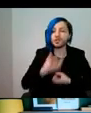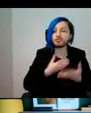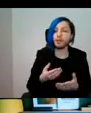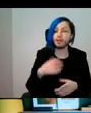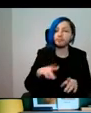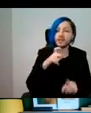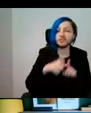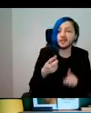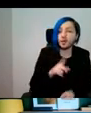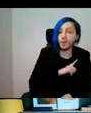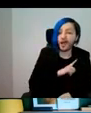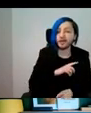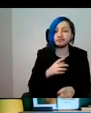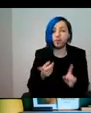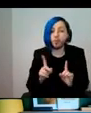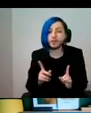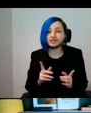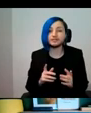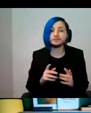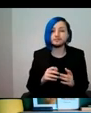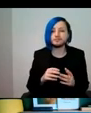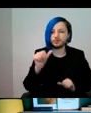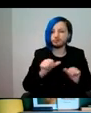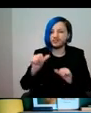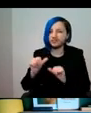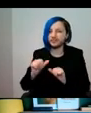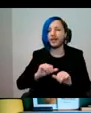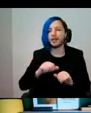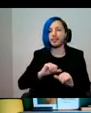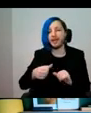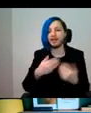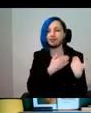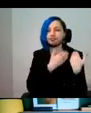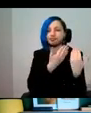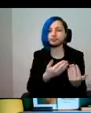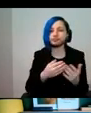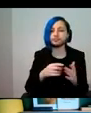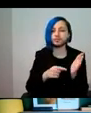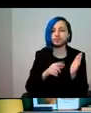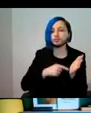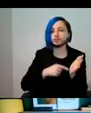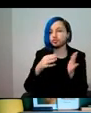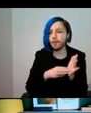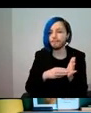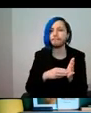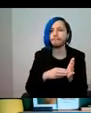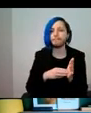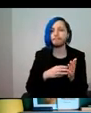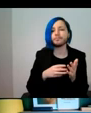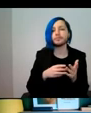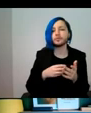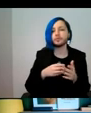headline form, and then I'm going to hand over to Tom to talk through in a bit of detail. And then maybe I'll summarise at the end.